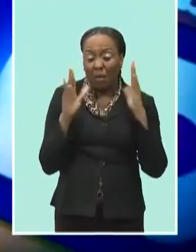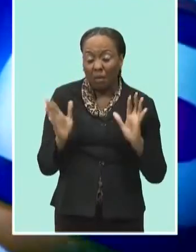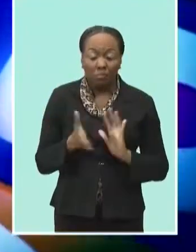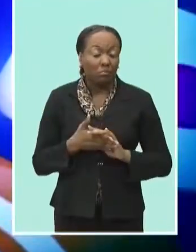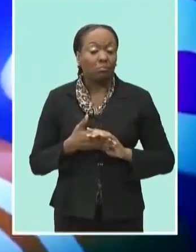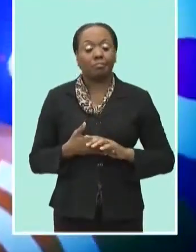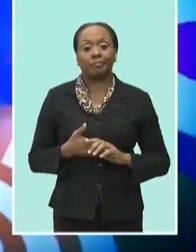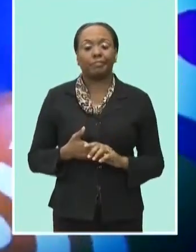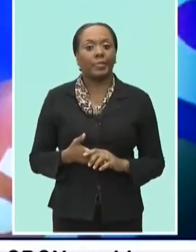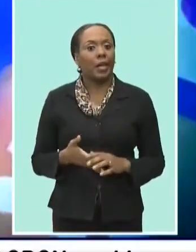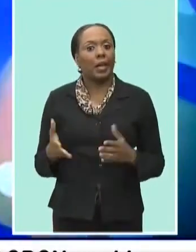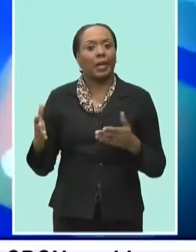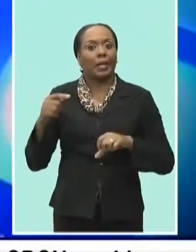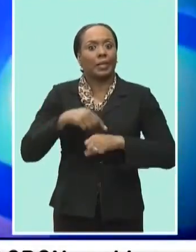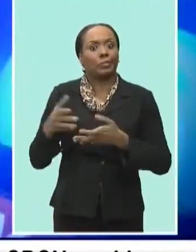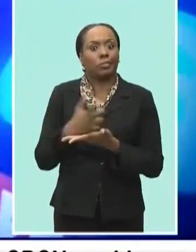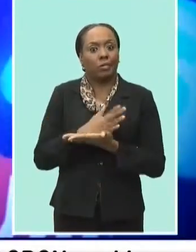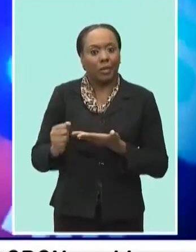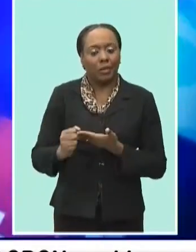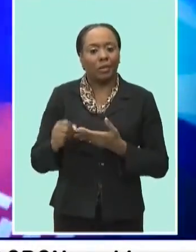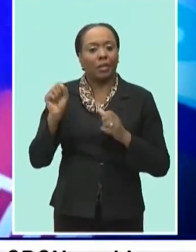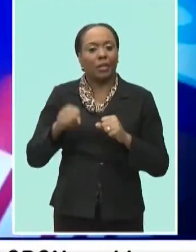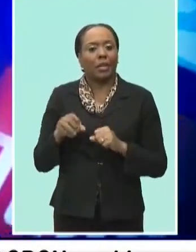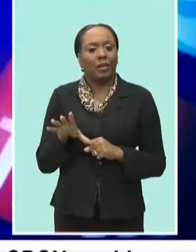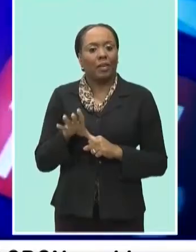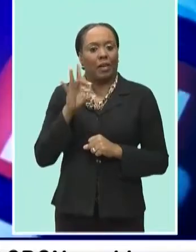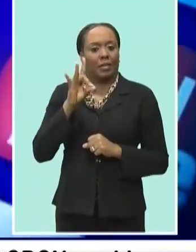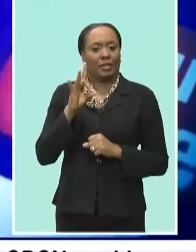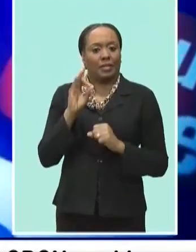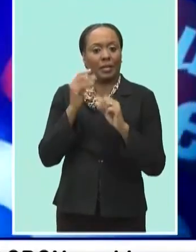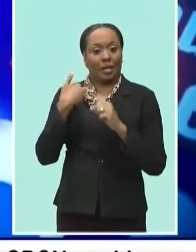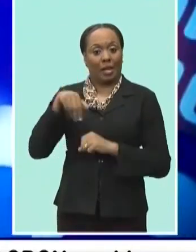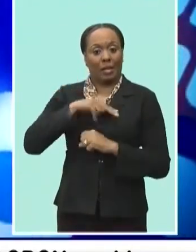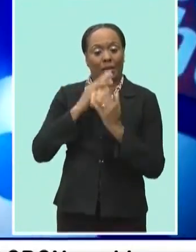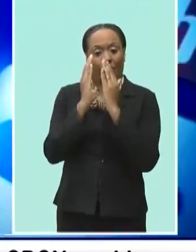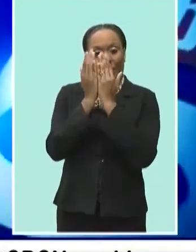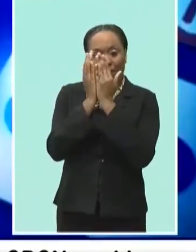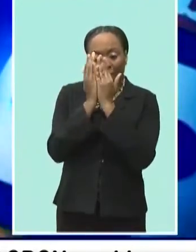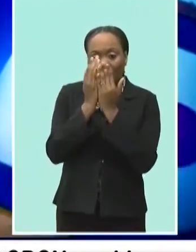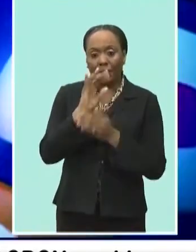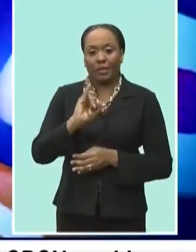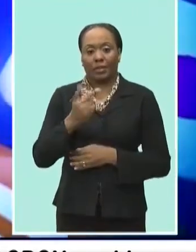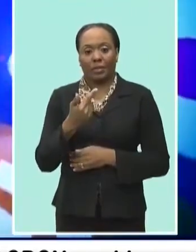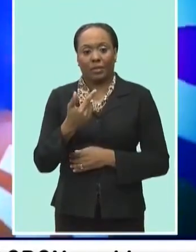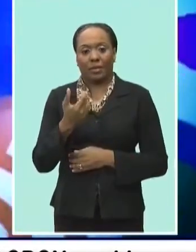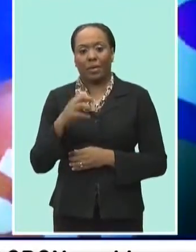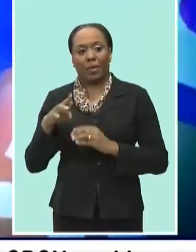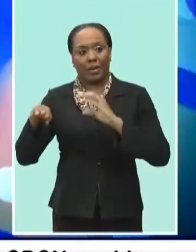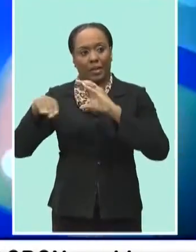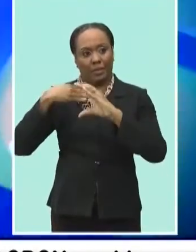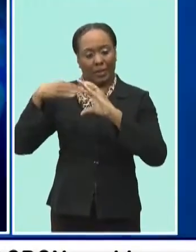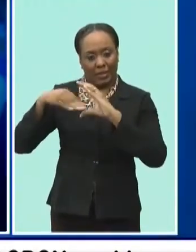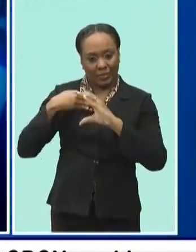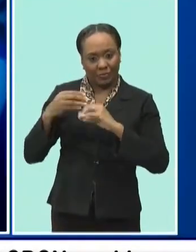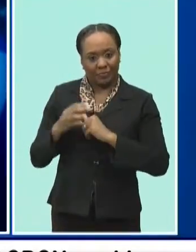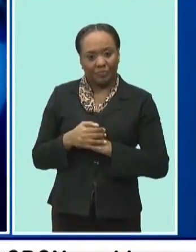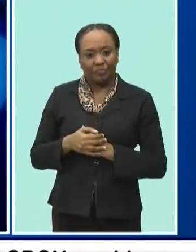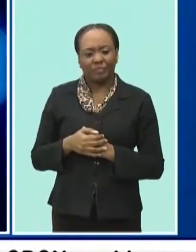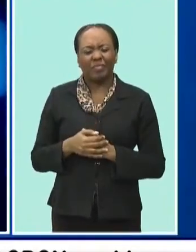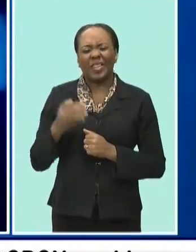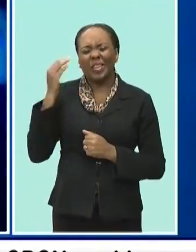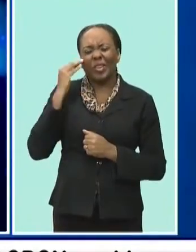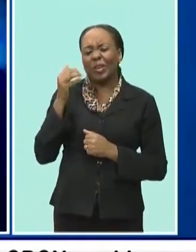trending this evening. Of course, remember, you can find us easily on Facebook, Instagram, and by email. Now, Lisa, the